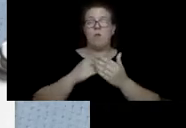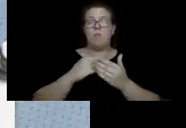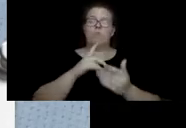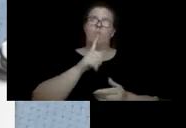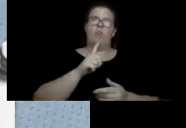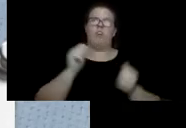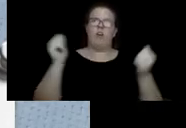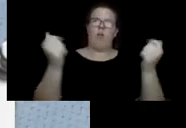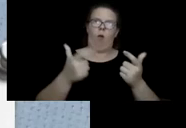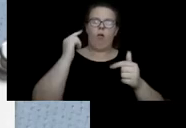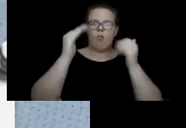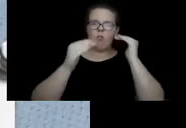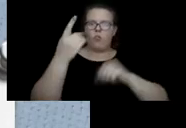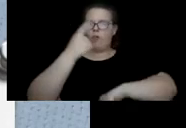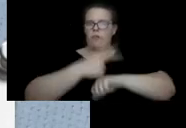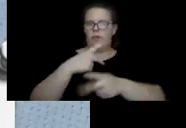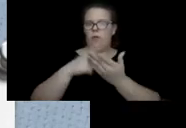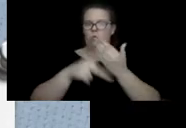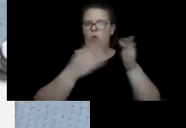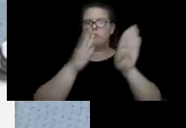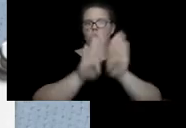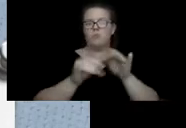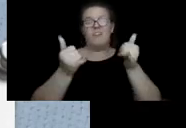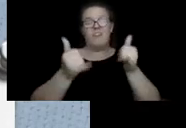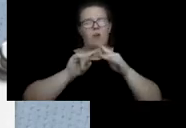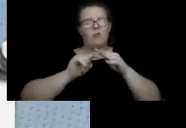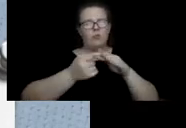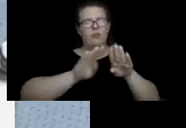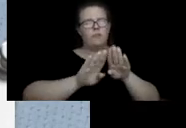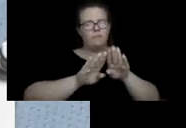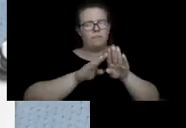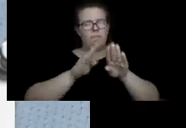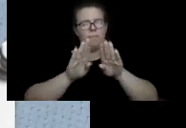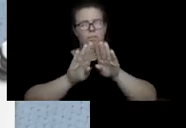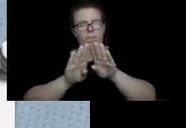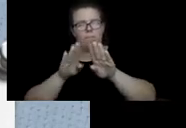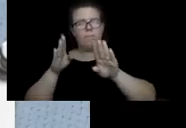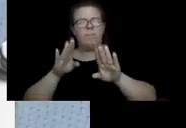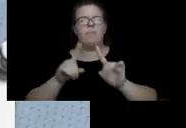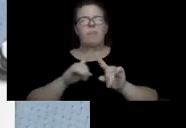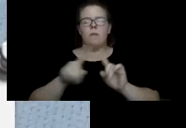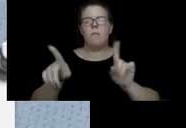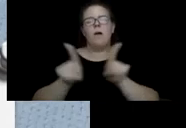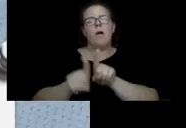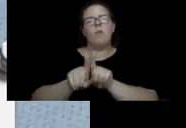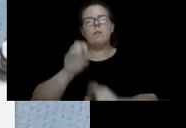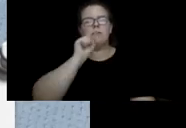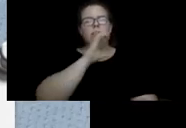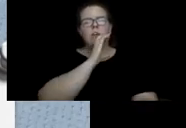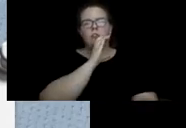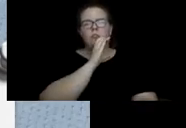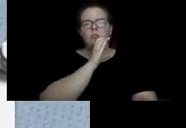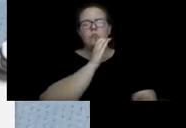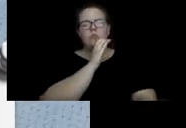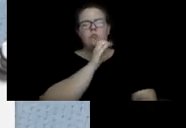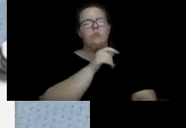right now, following standards of local governance and safety. But we also had seniors who, as I'm